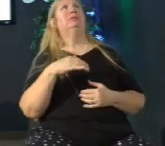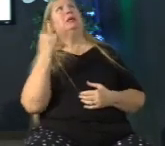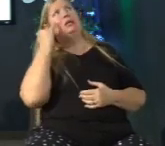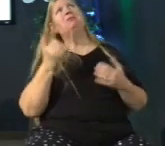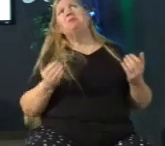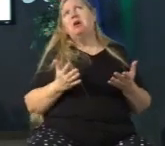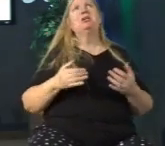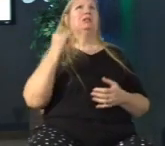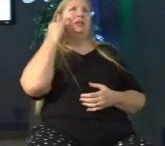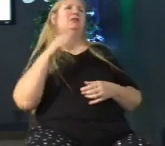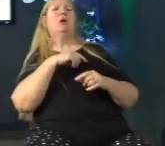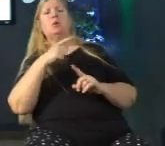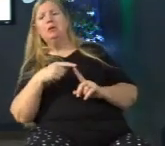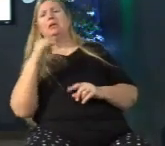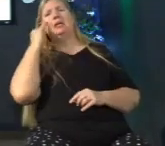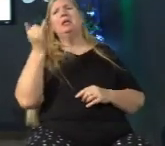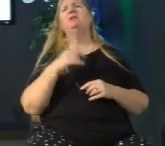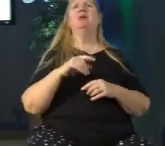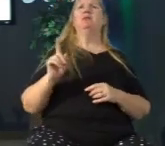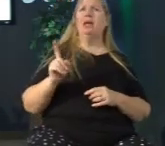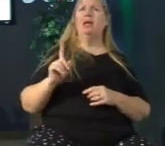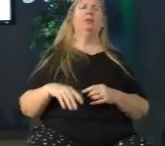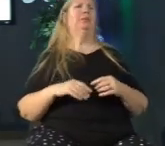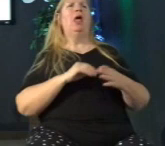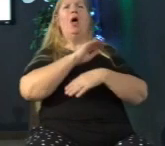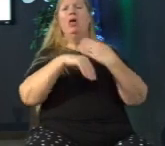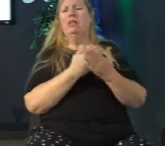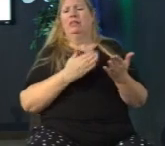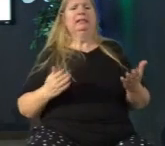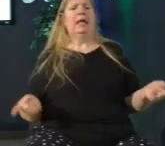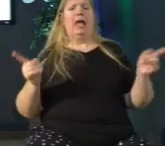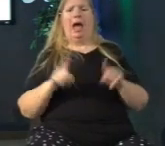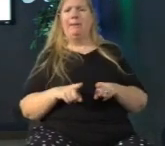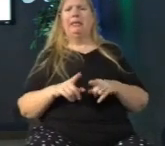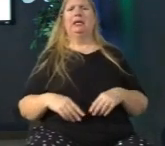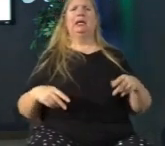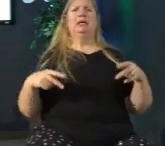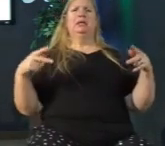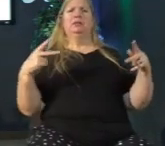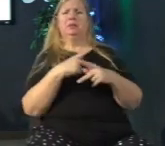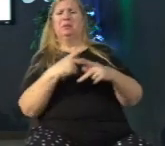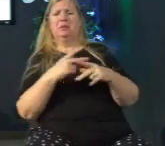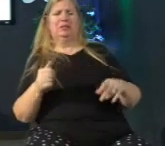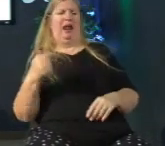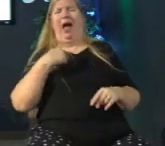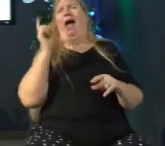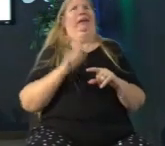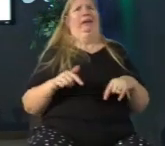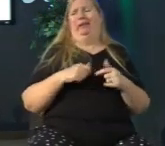over here and all of this over here all this stuff that's happening and everything and it's just more and more than I can handle and it's overwhelming